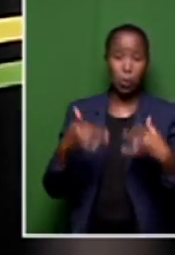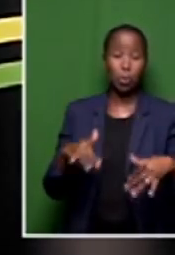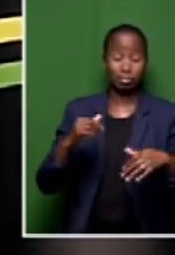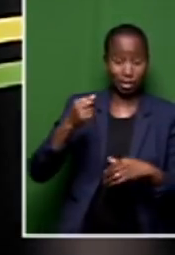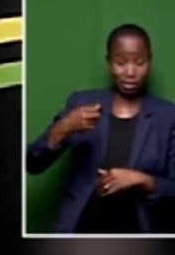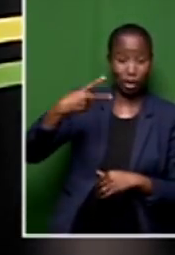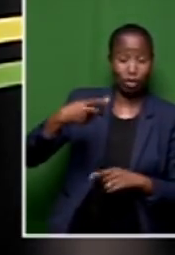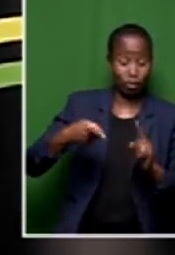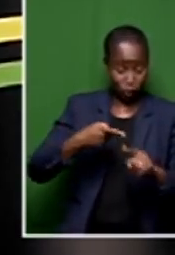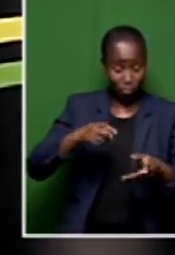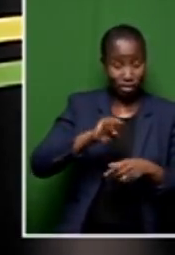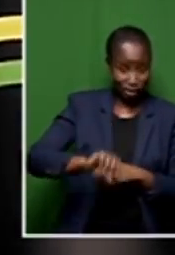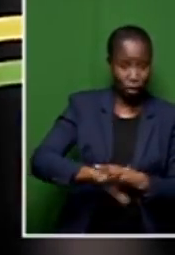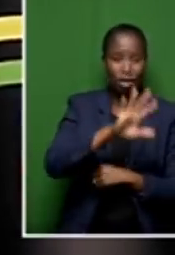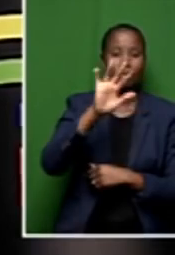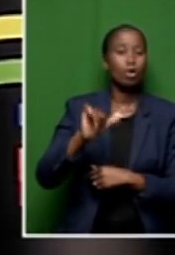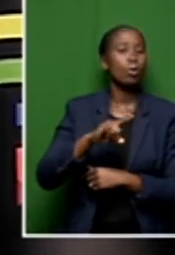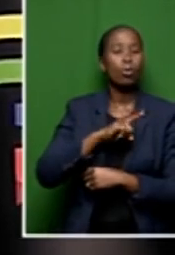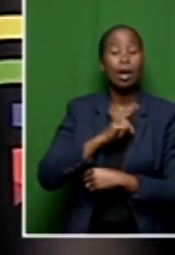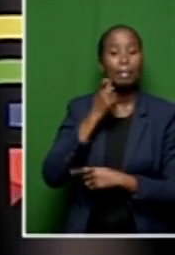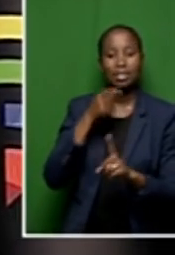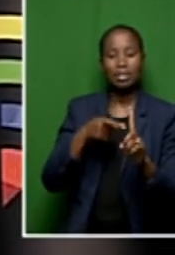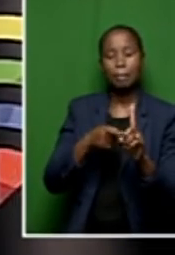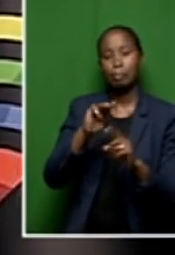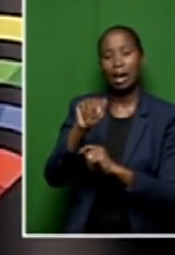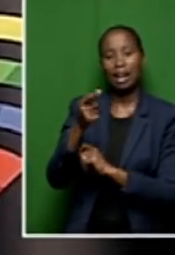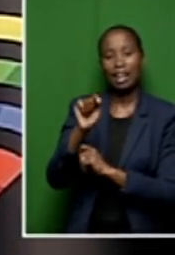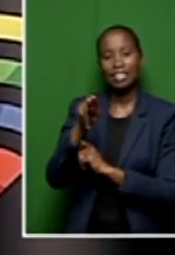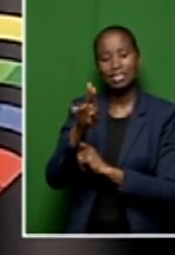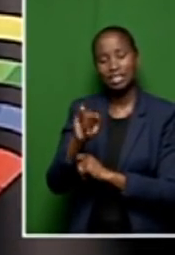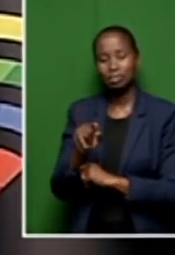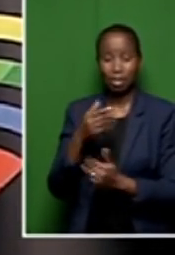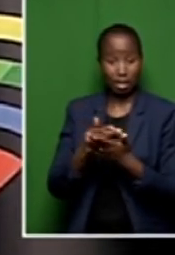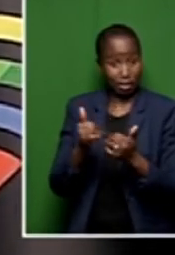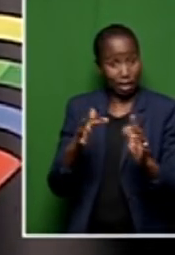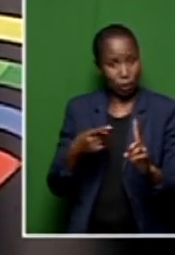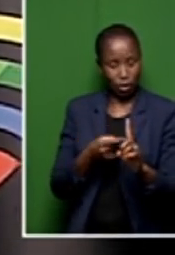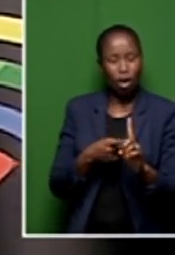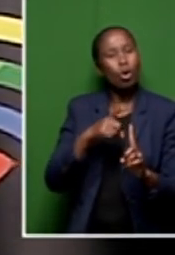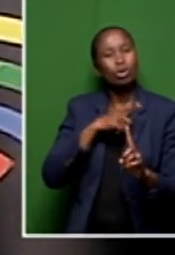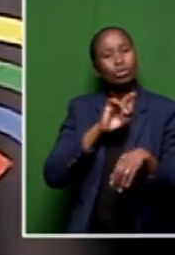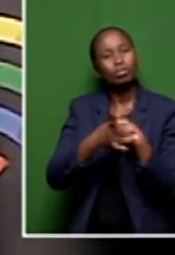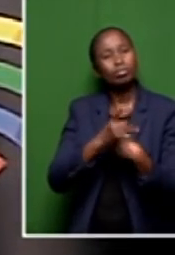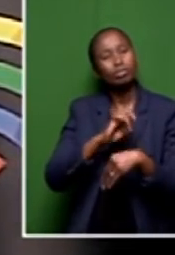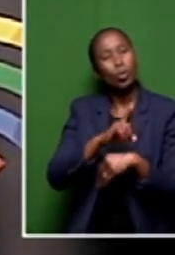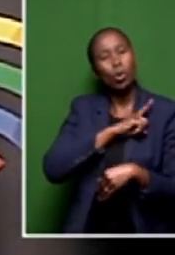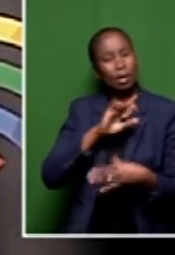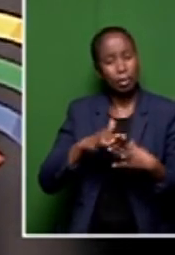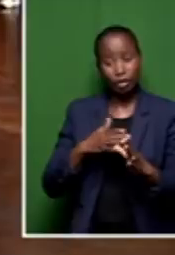Africa. And Mr. Pagati, let me start with you. Why are you making use of consultants when people are actually earning salaries?